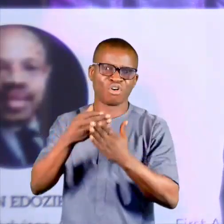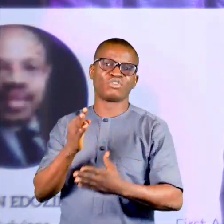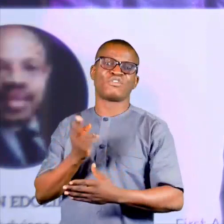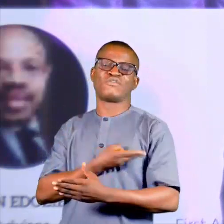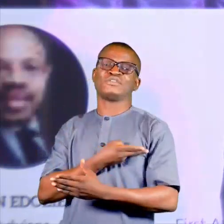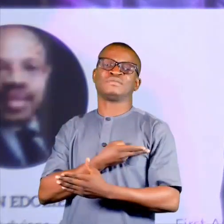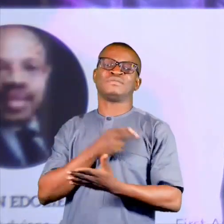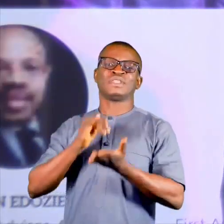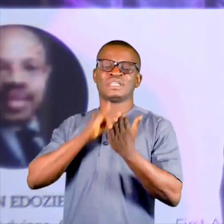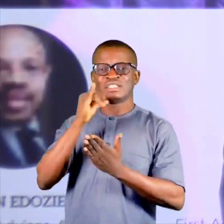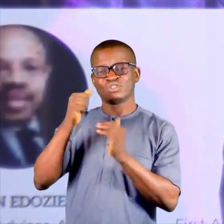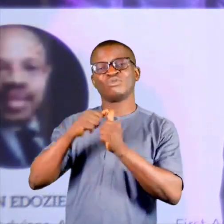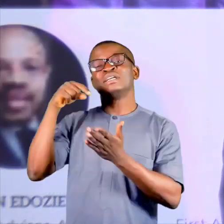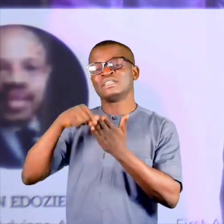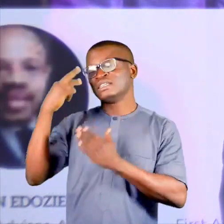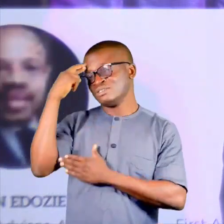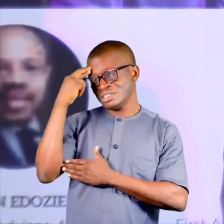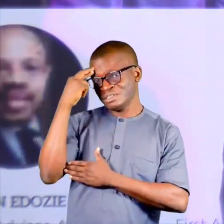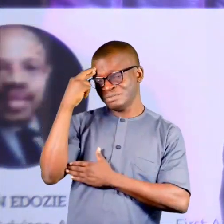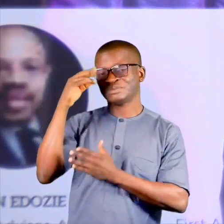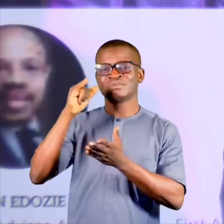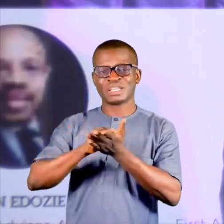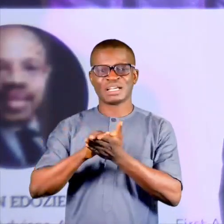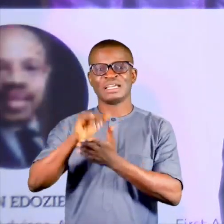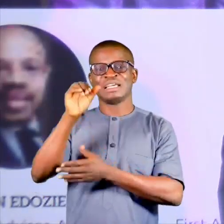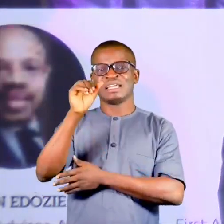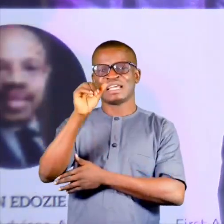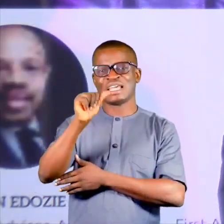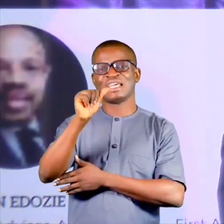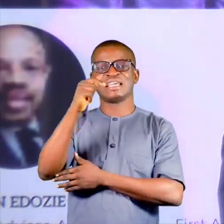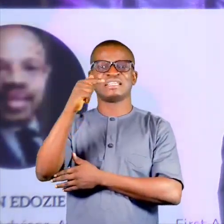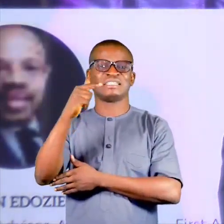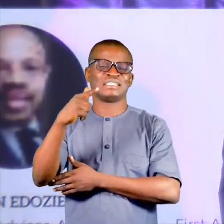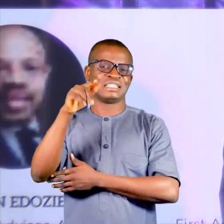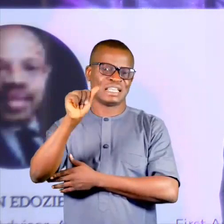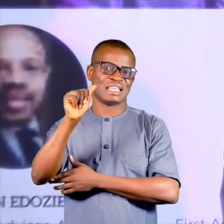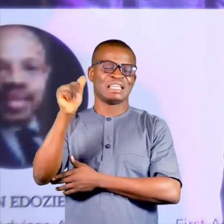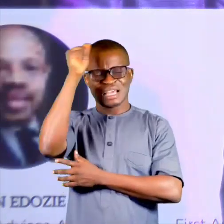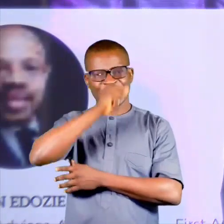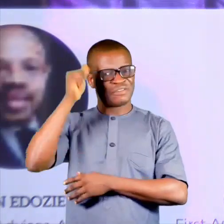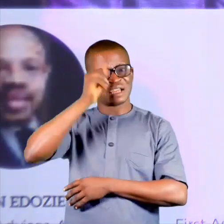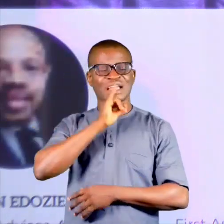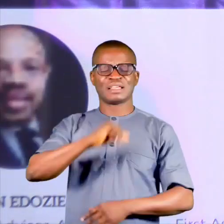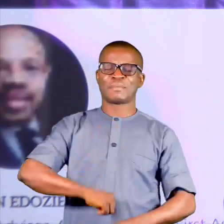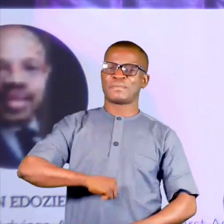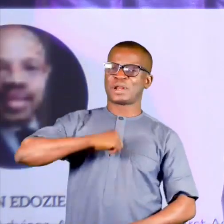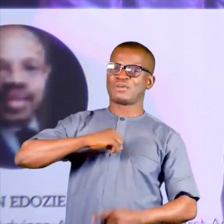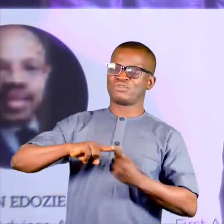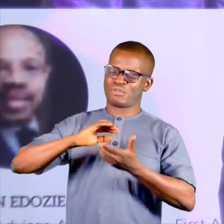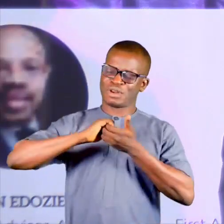all of us. It is for this reason that the Attorney General Alliance Africa Program is proud